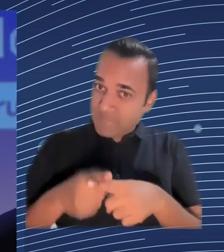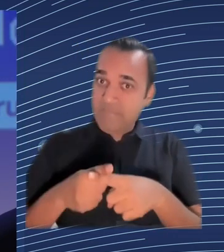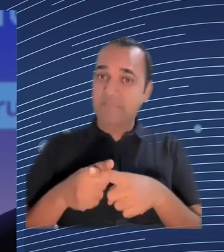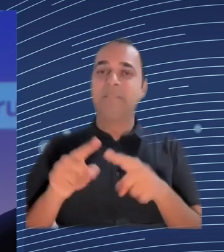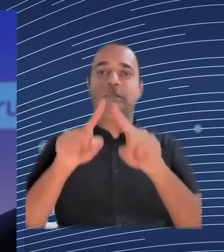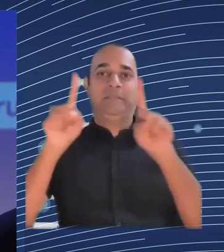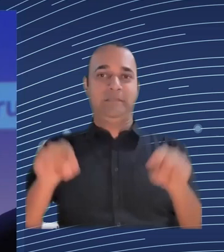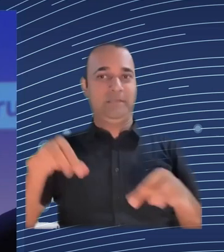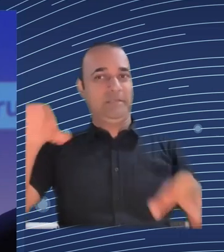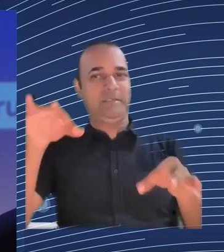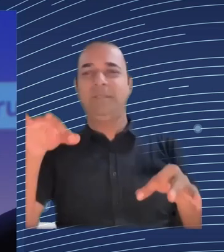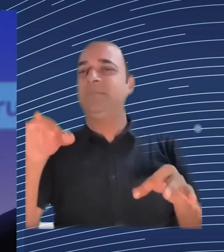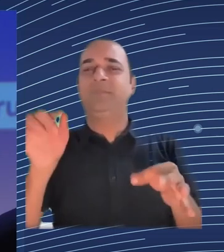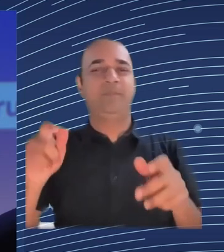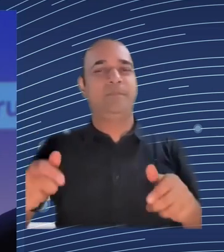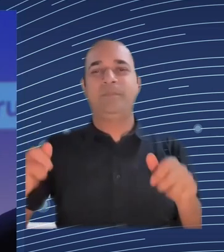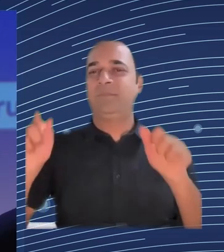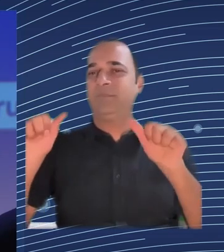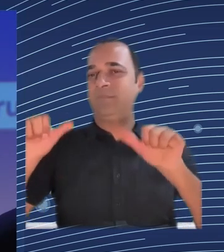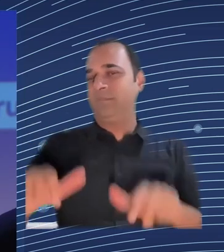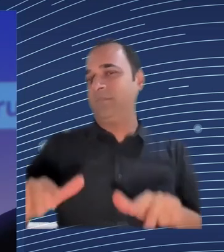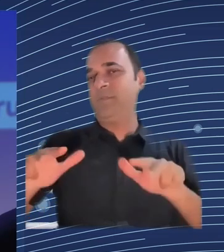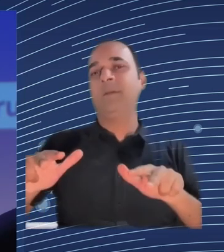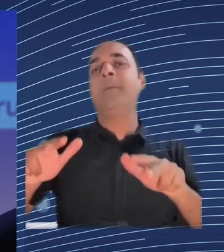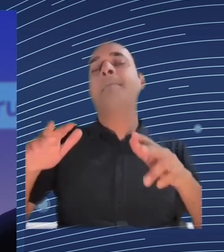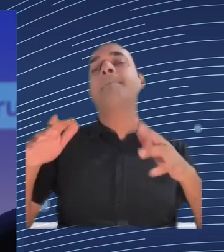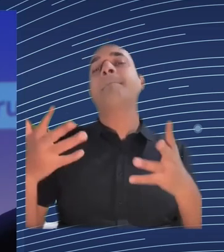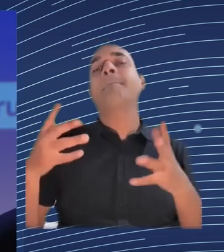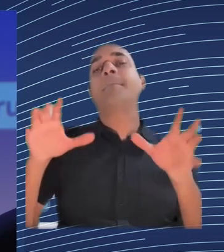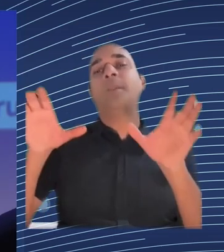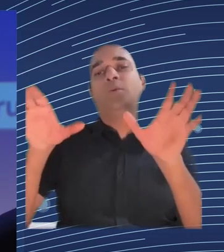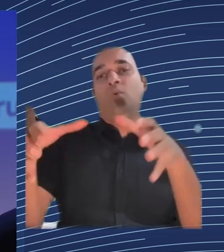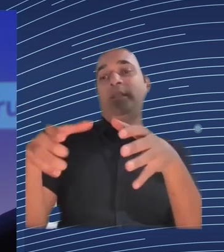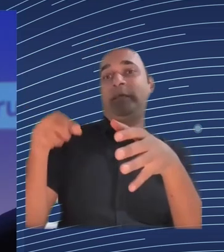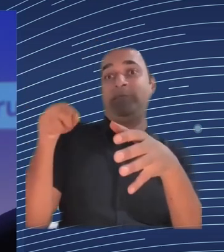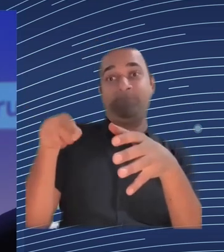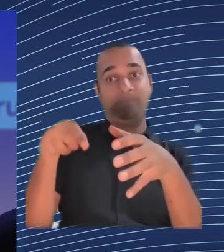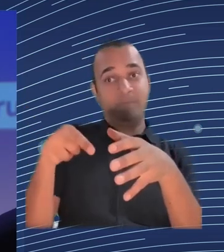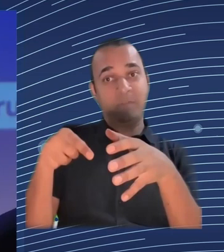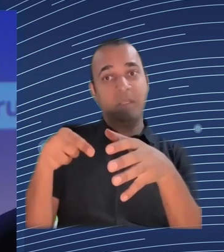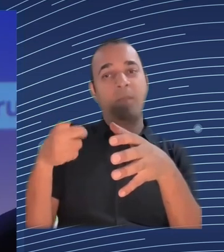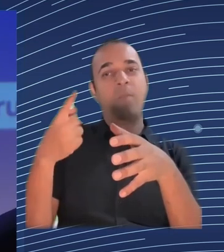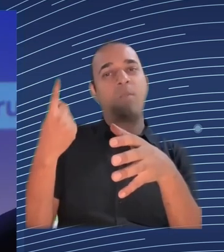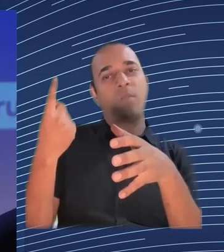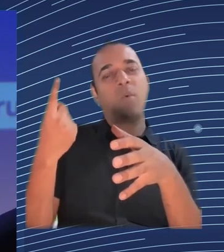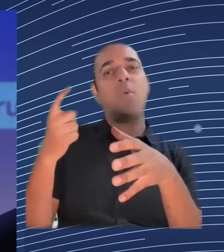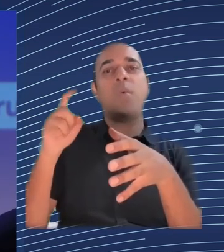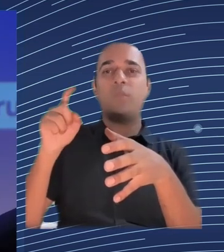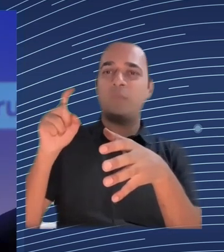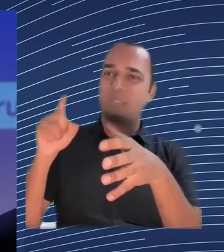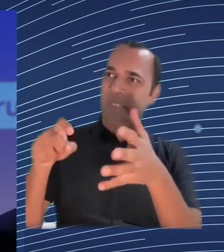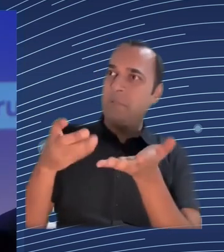but collective consent this change will make the whole difference and is what labor law have been done